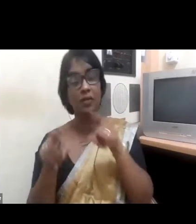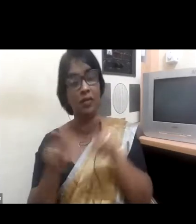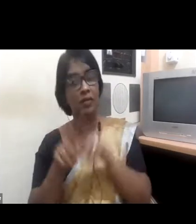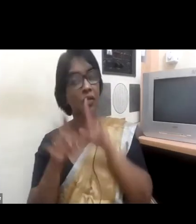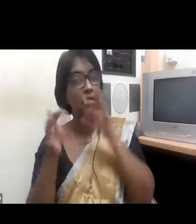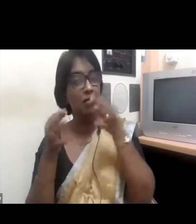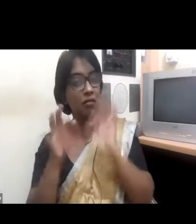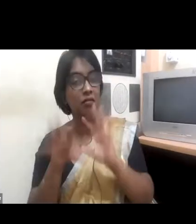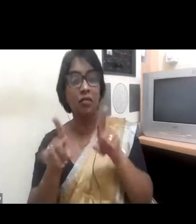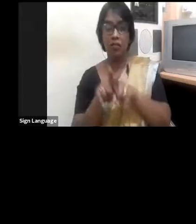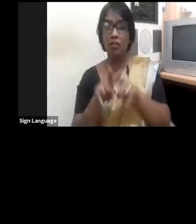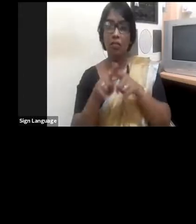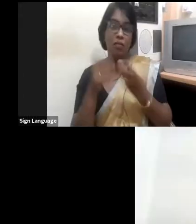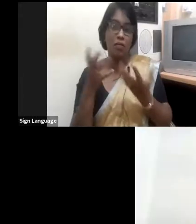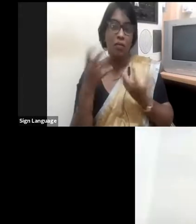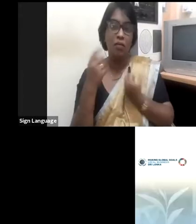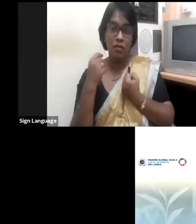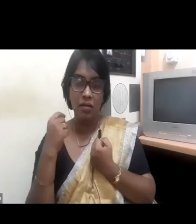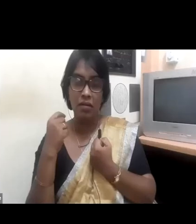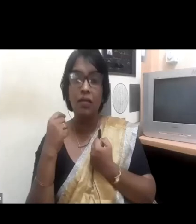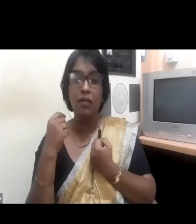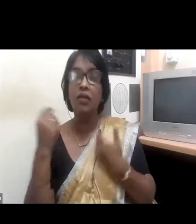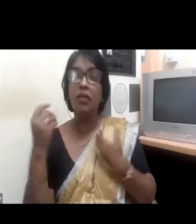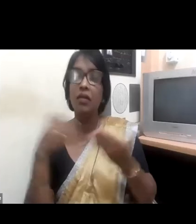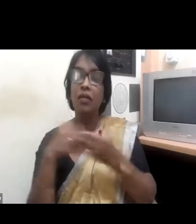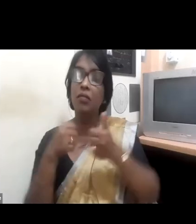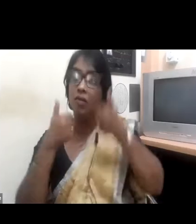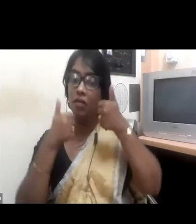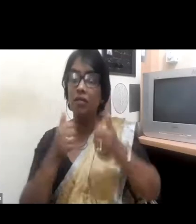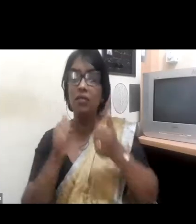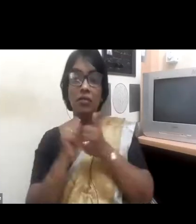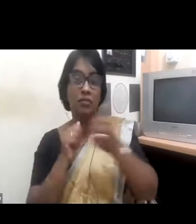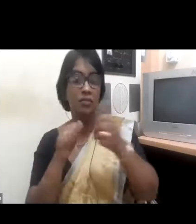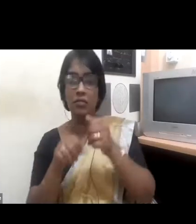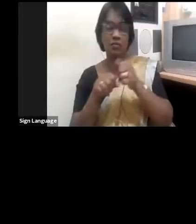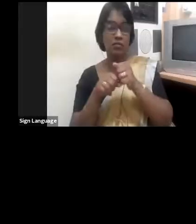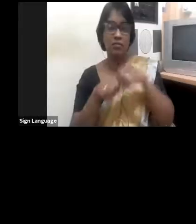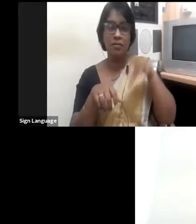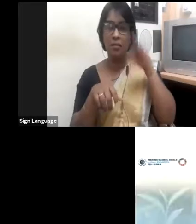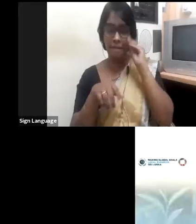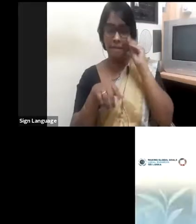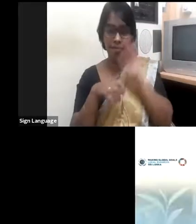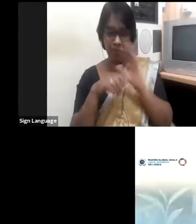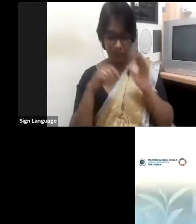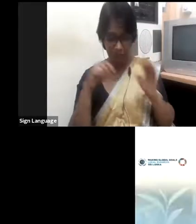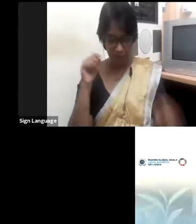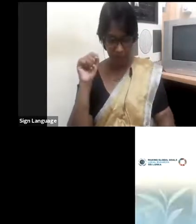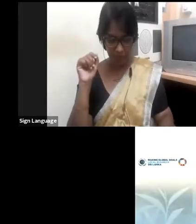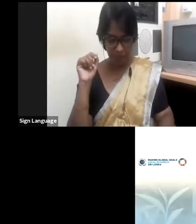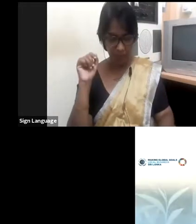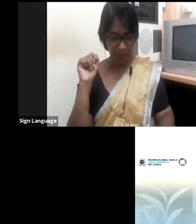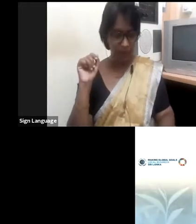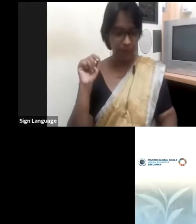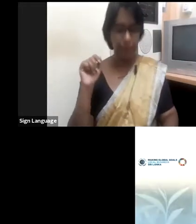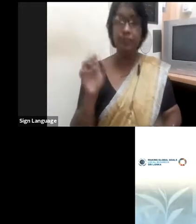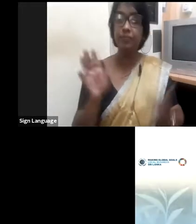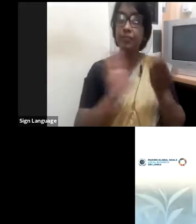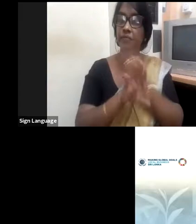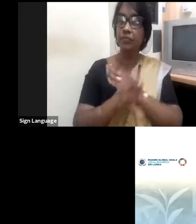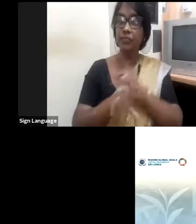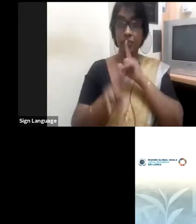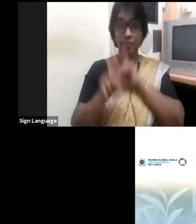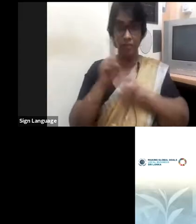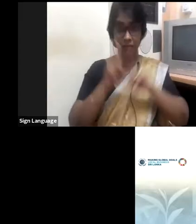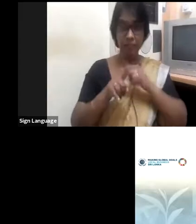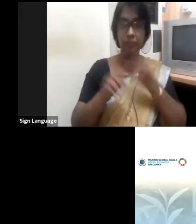compromising on the quality, but it might, we talked about recruitment earlier, it might take a few more